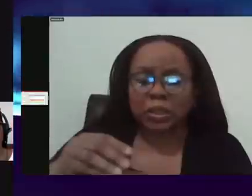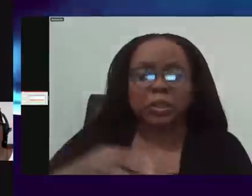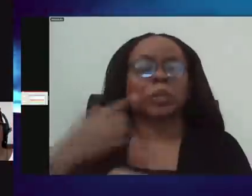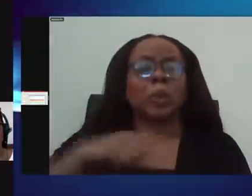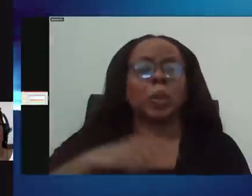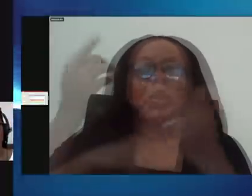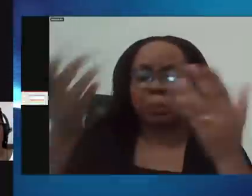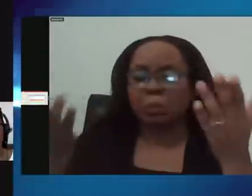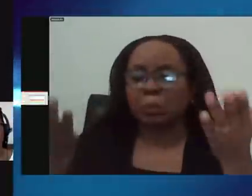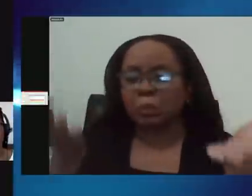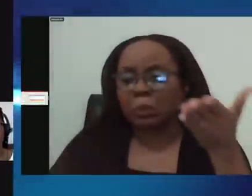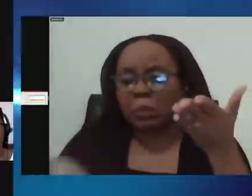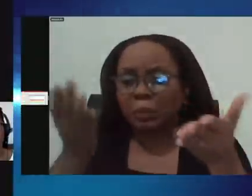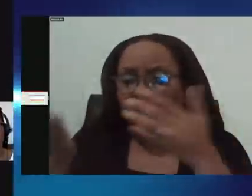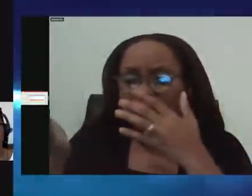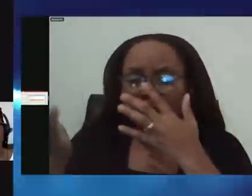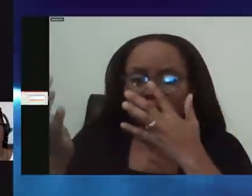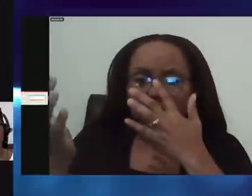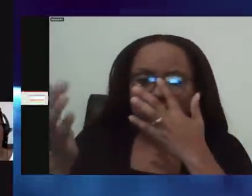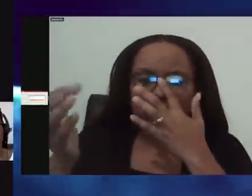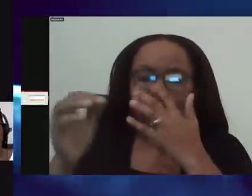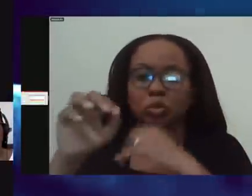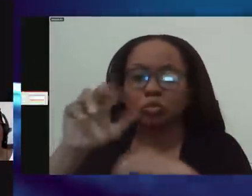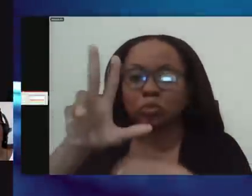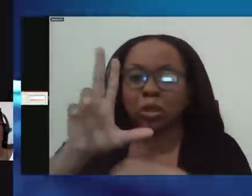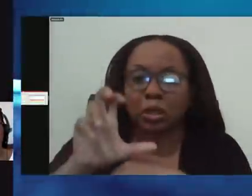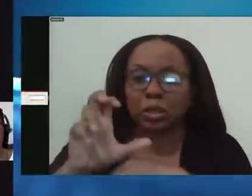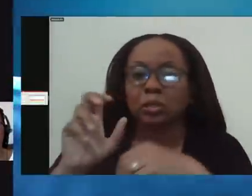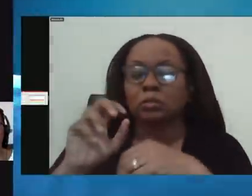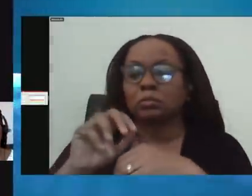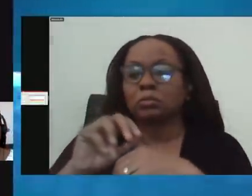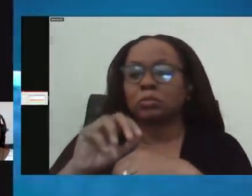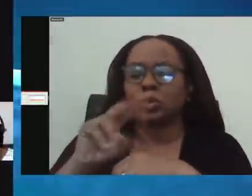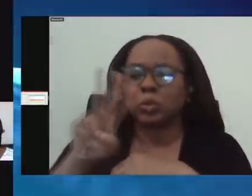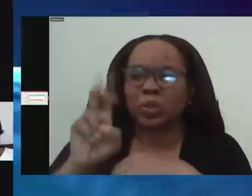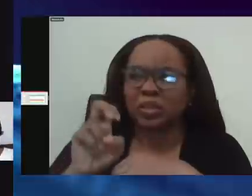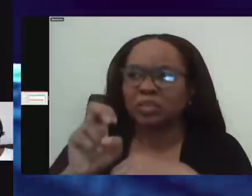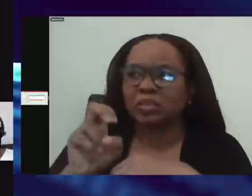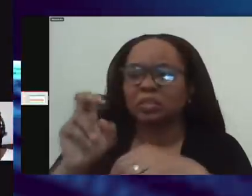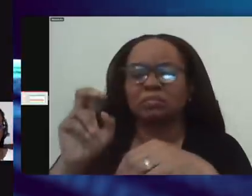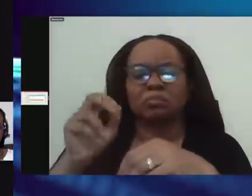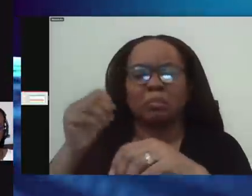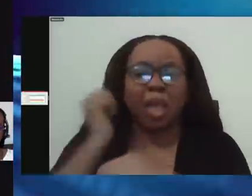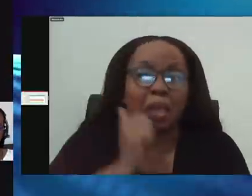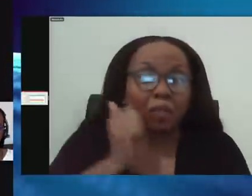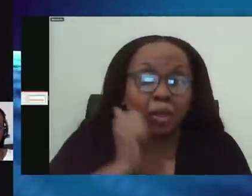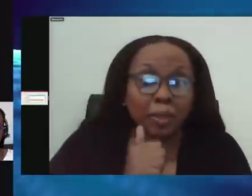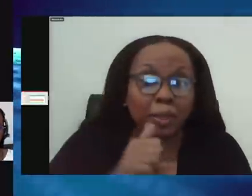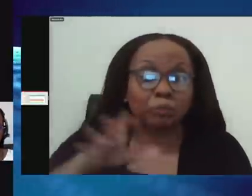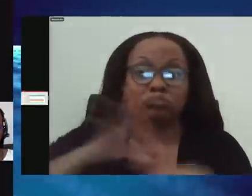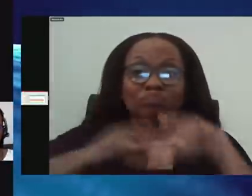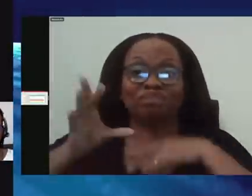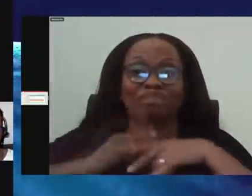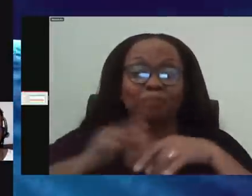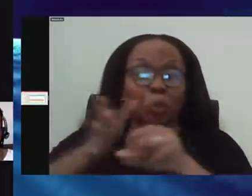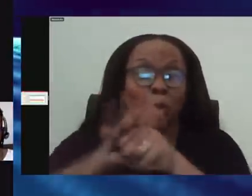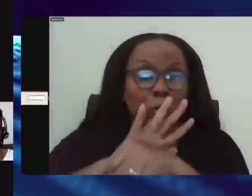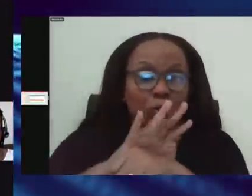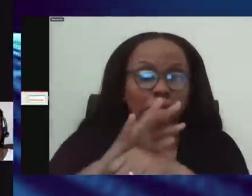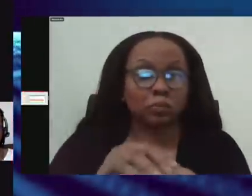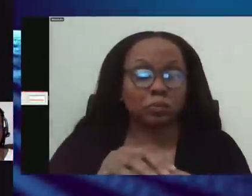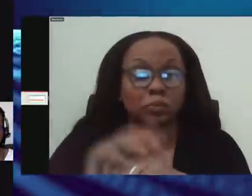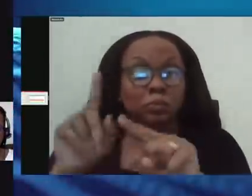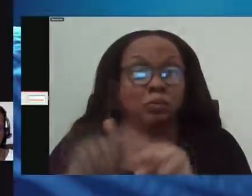you know, more around the lines of 300 to 200 cases. But here's the thing about the modeling as well.